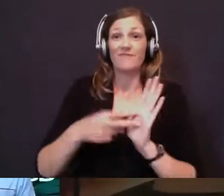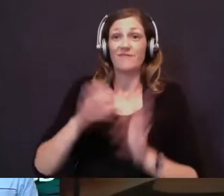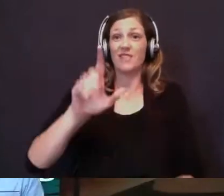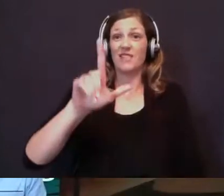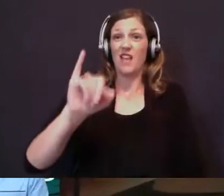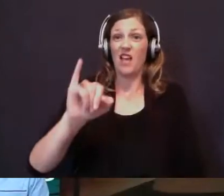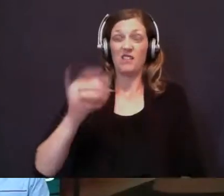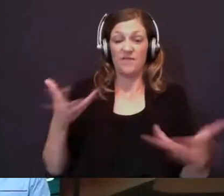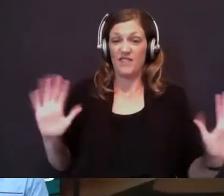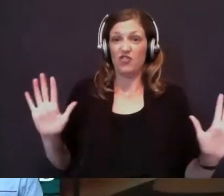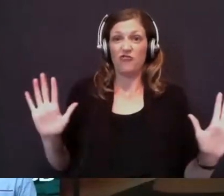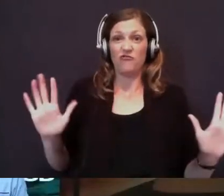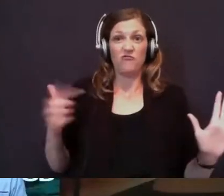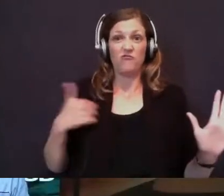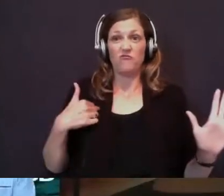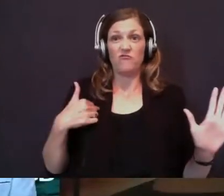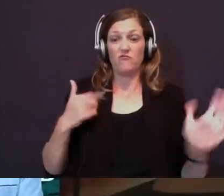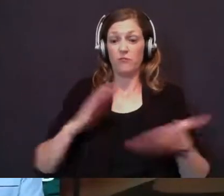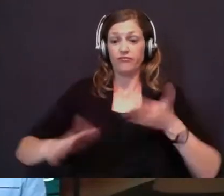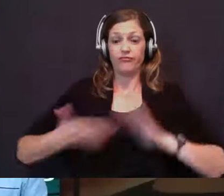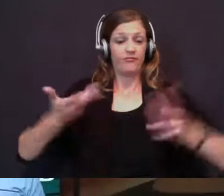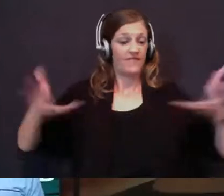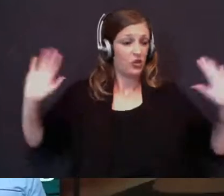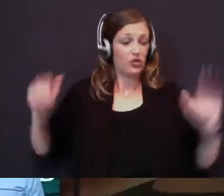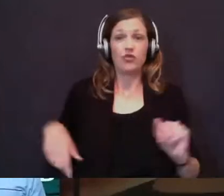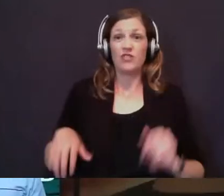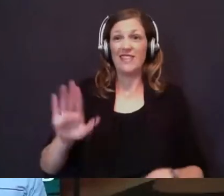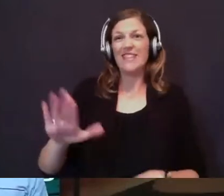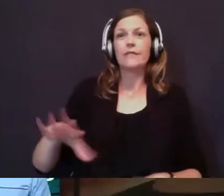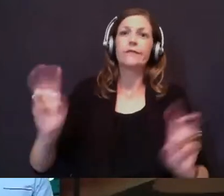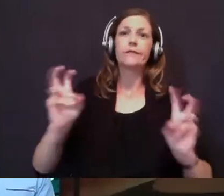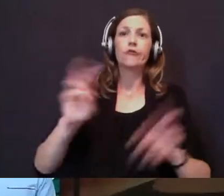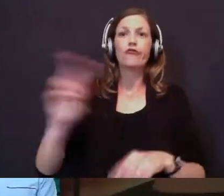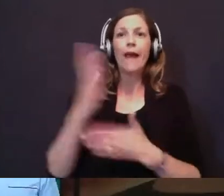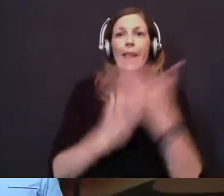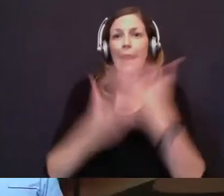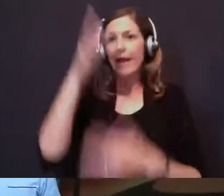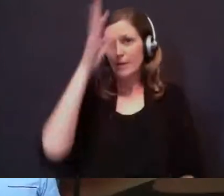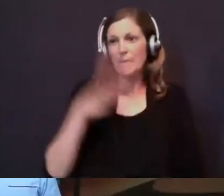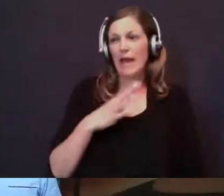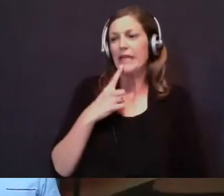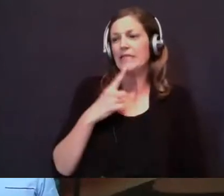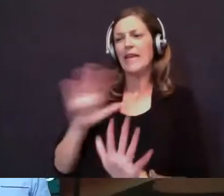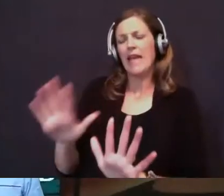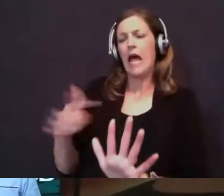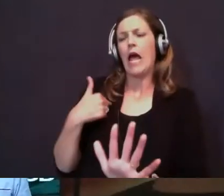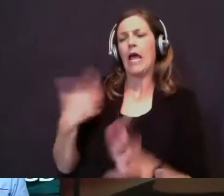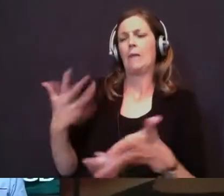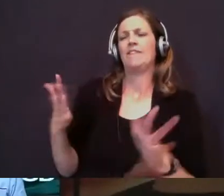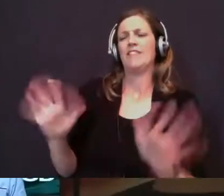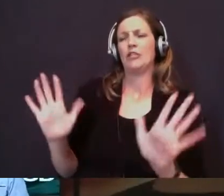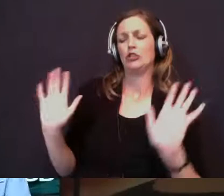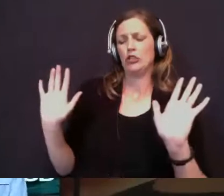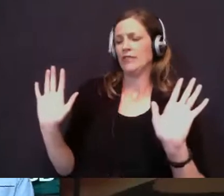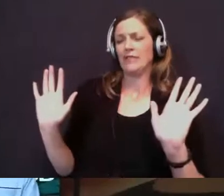He's hanging up his hat. He's saying—his right-hand man in ministry—he's saying, look, I'm done with the ministry.